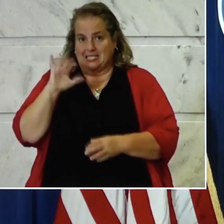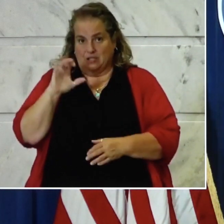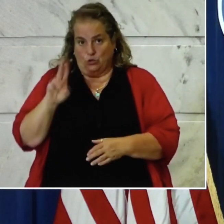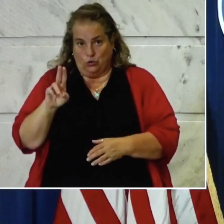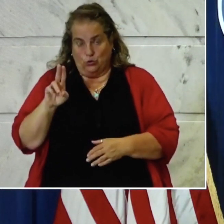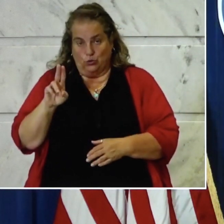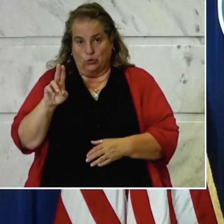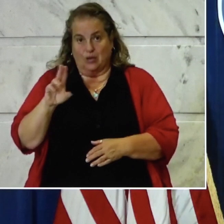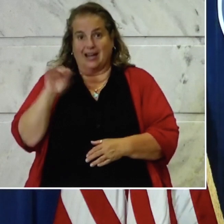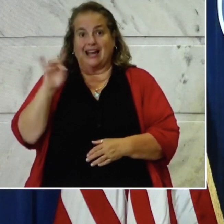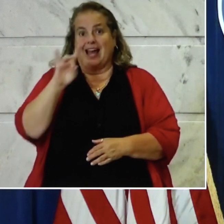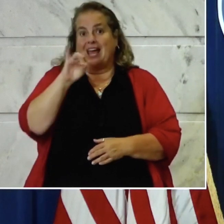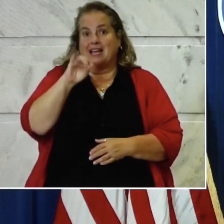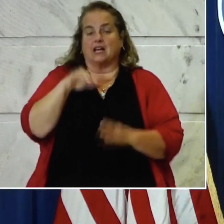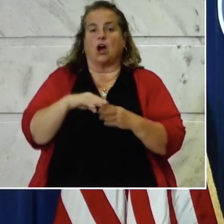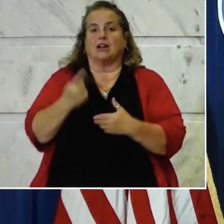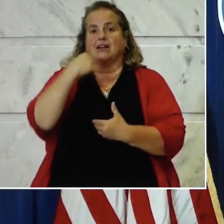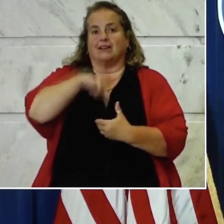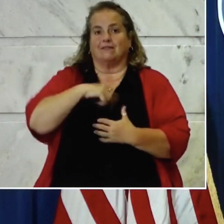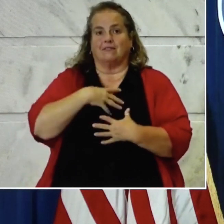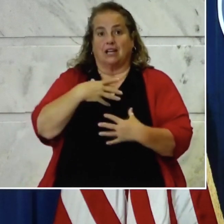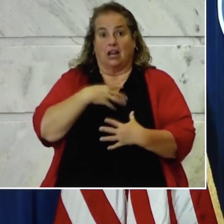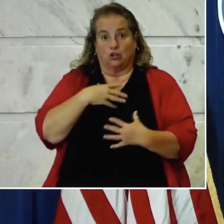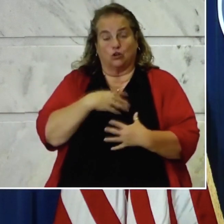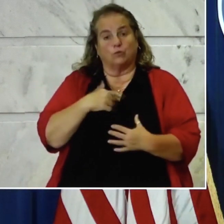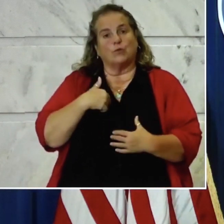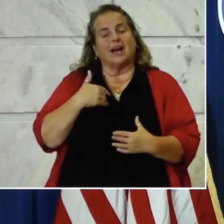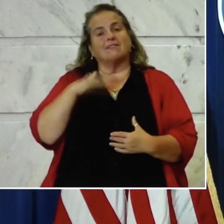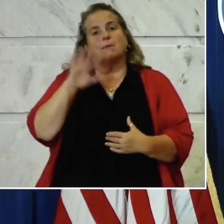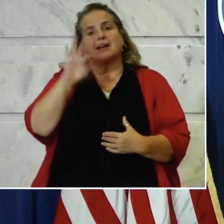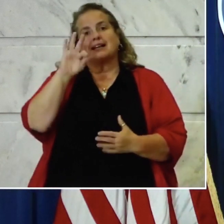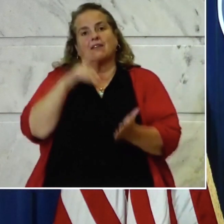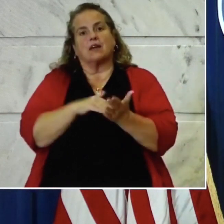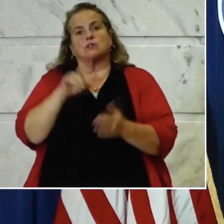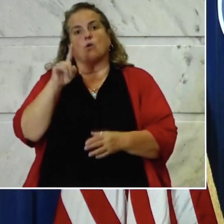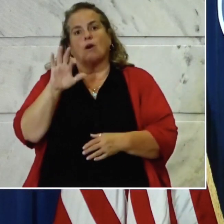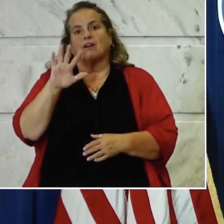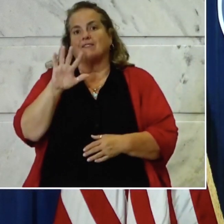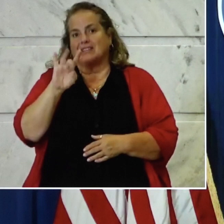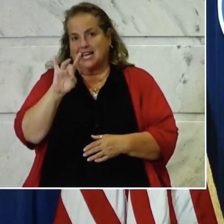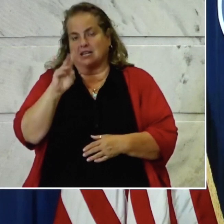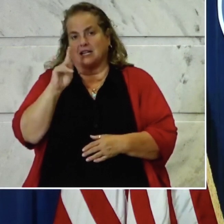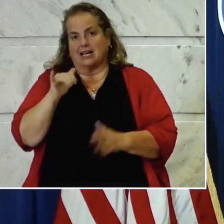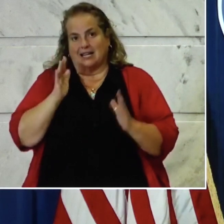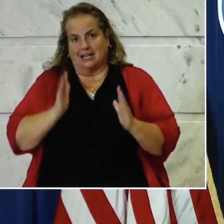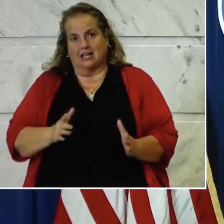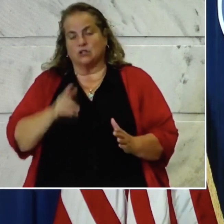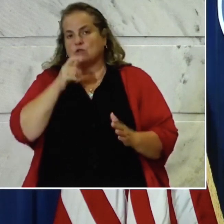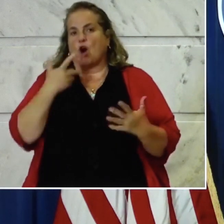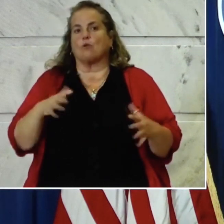ICU, 80 on a ventilator. The governor also announced an additional five Kentuckians who lost their lives since